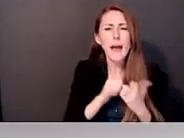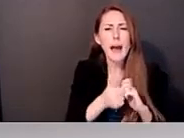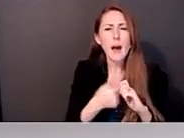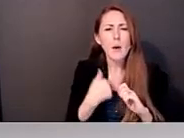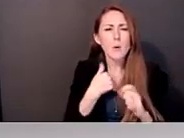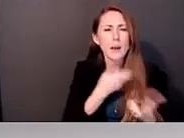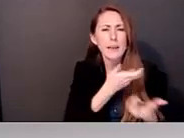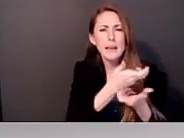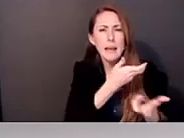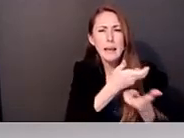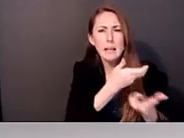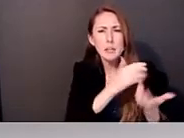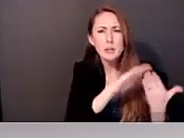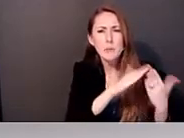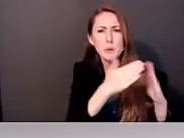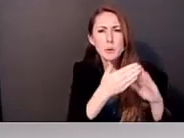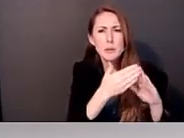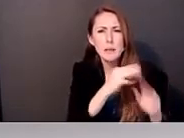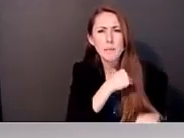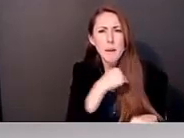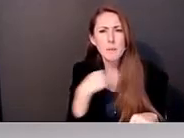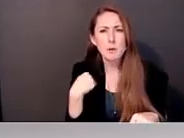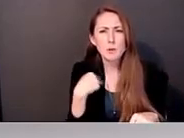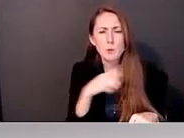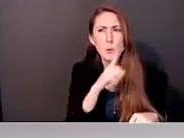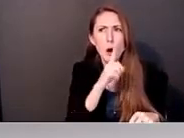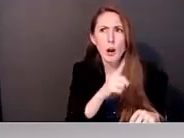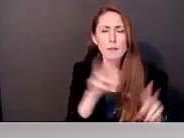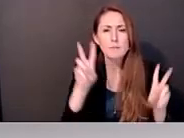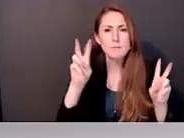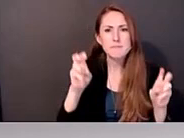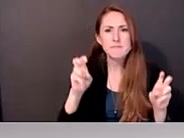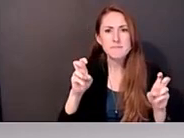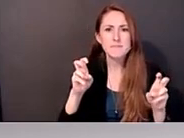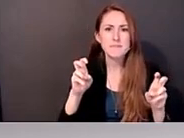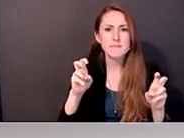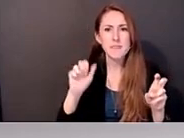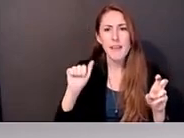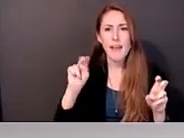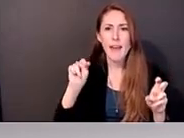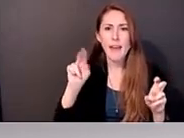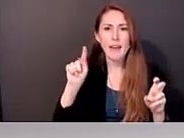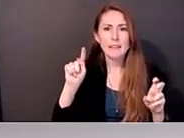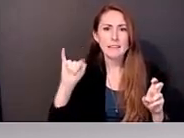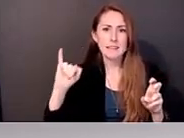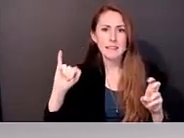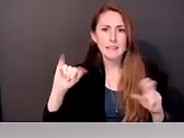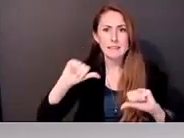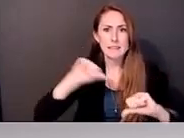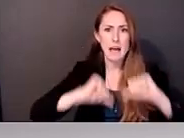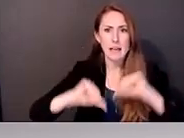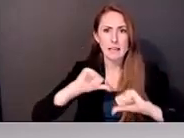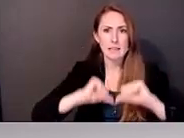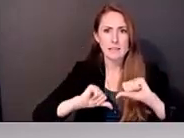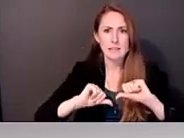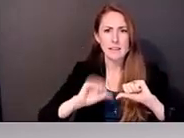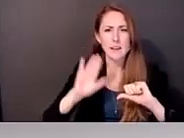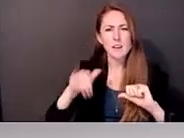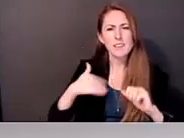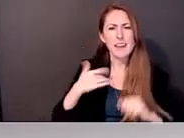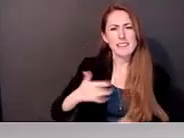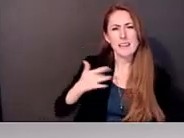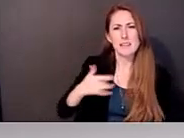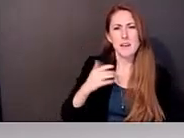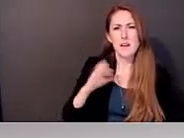members who are anti-science. So, you know, there is this sense of like the coastal elites and that's where, you know,